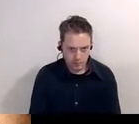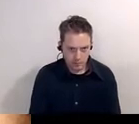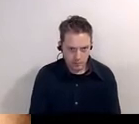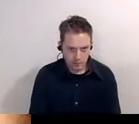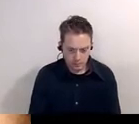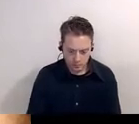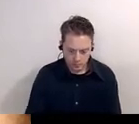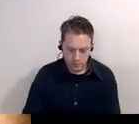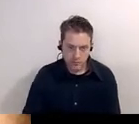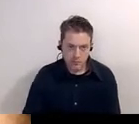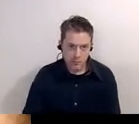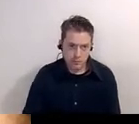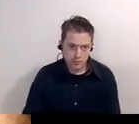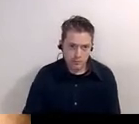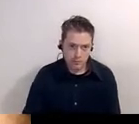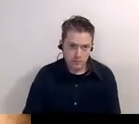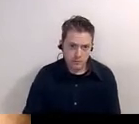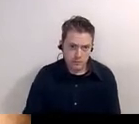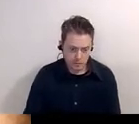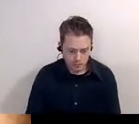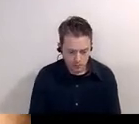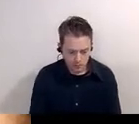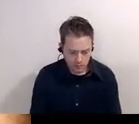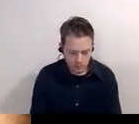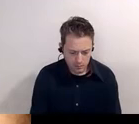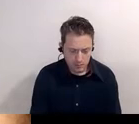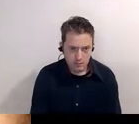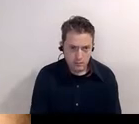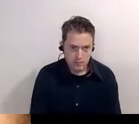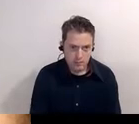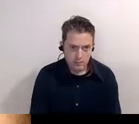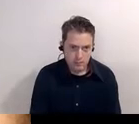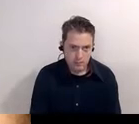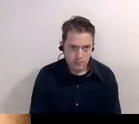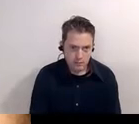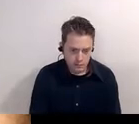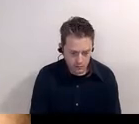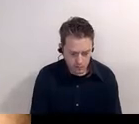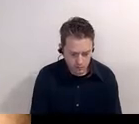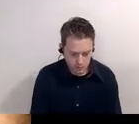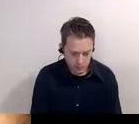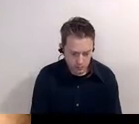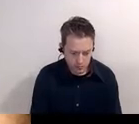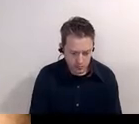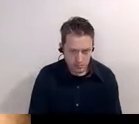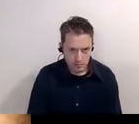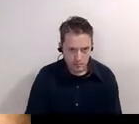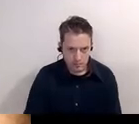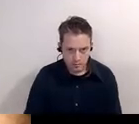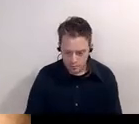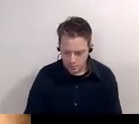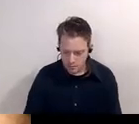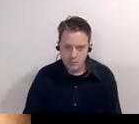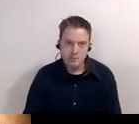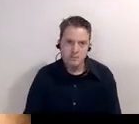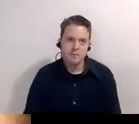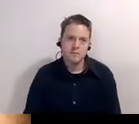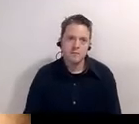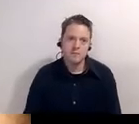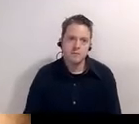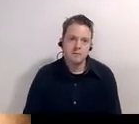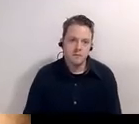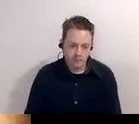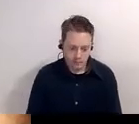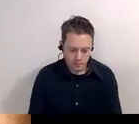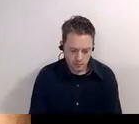parking lot um before the hotel and there was a smaller hotel and before that this was bartlett durham's house so bartlett durham